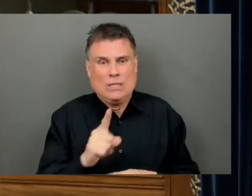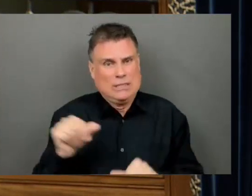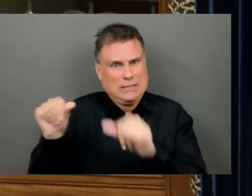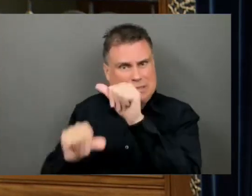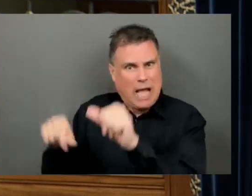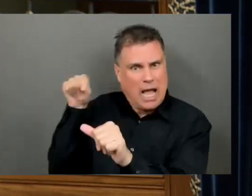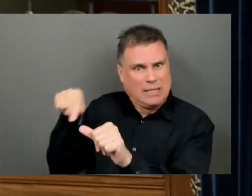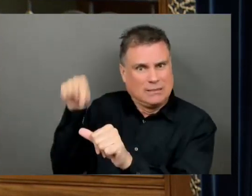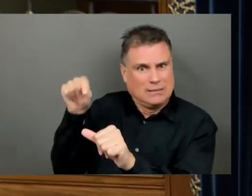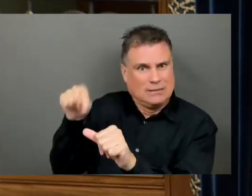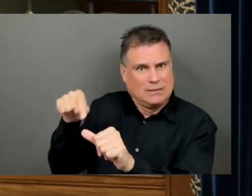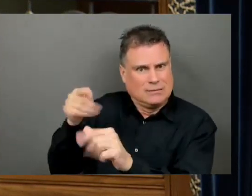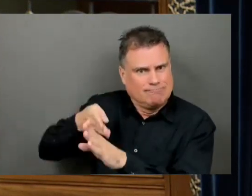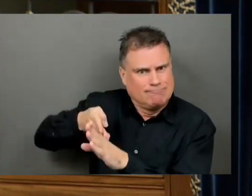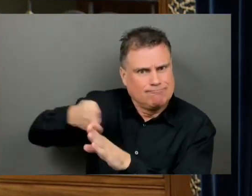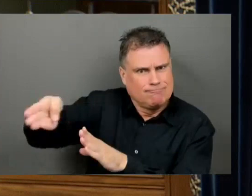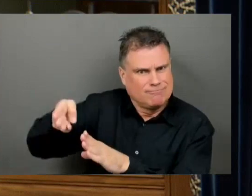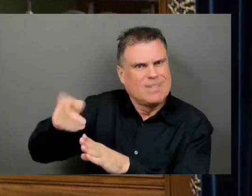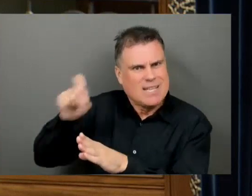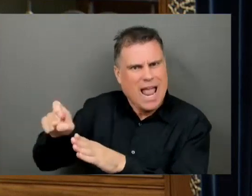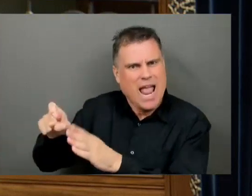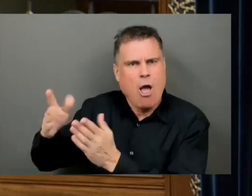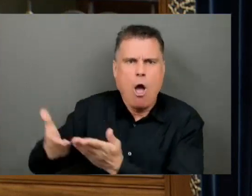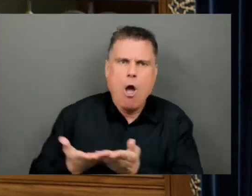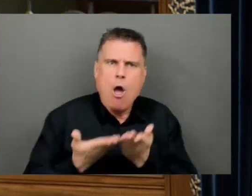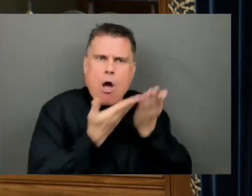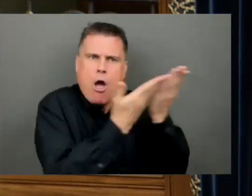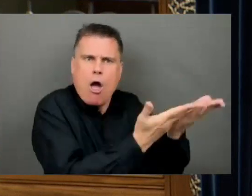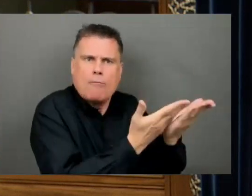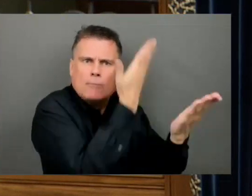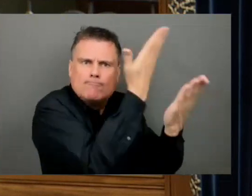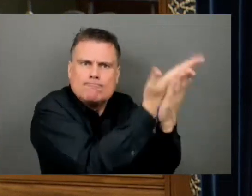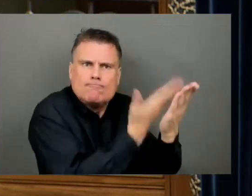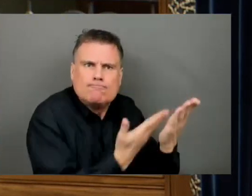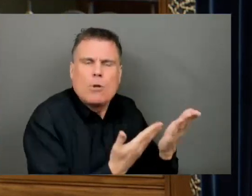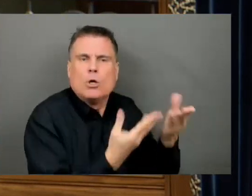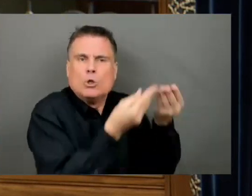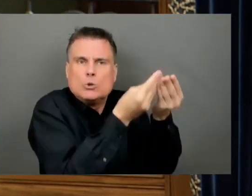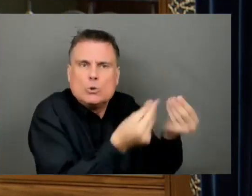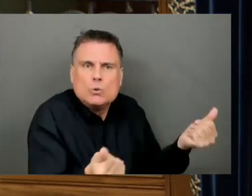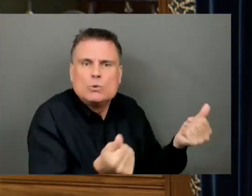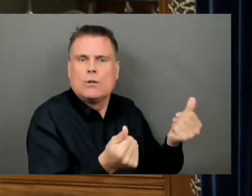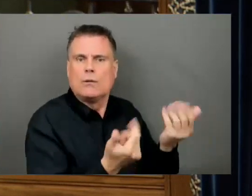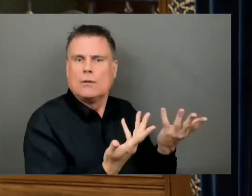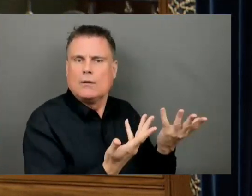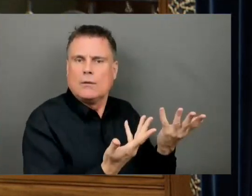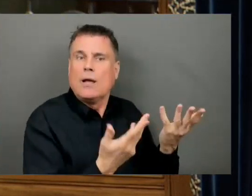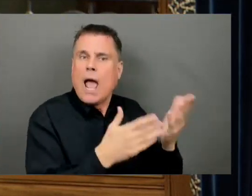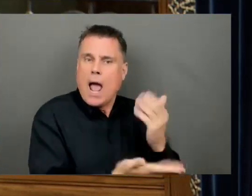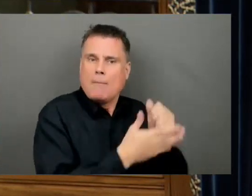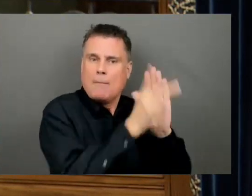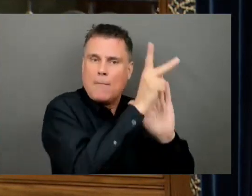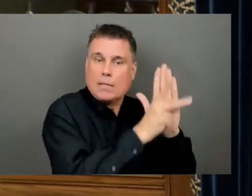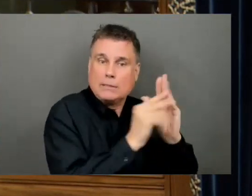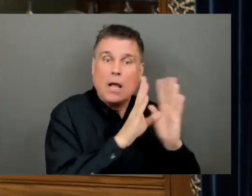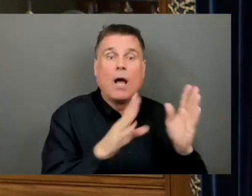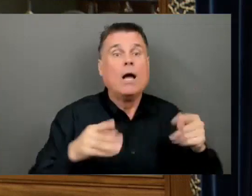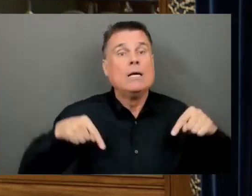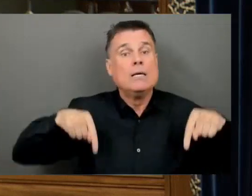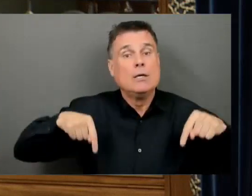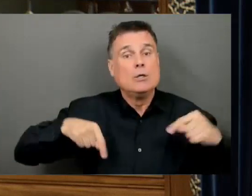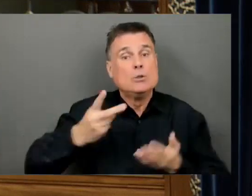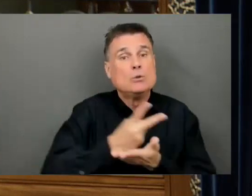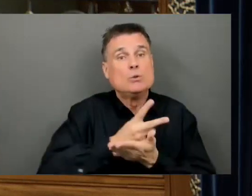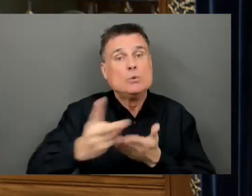We just need to be ready to receive it. In two weeks, we will have about two dozen scientists visiting these halls through the Science Meets Parliament BC